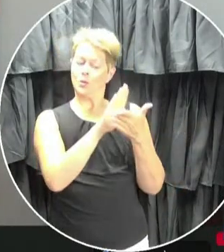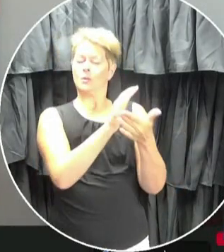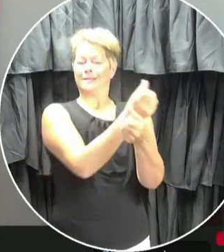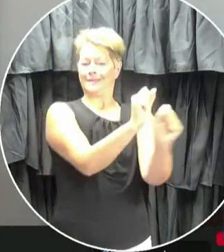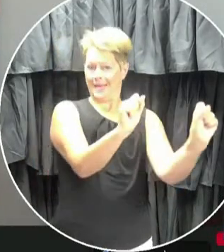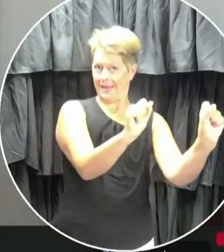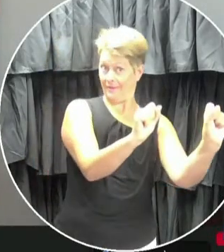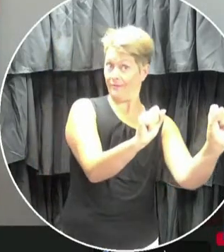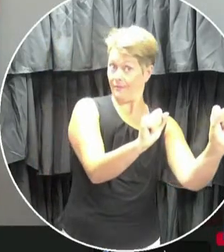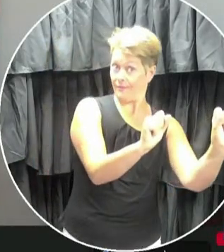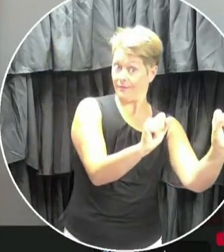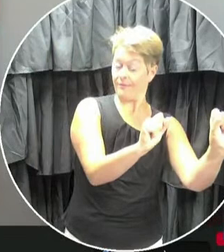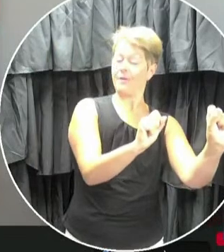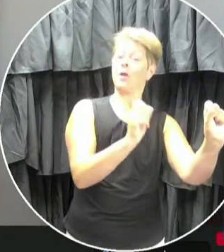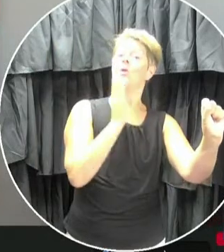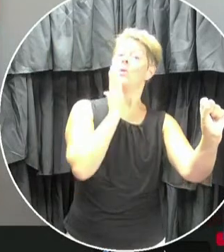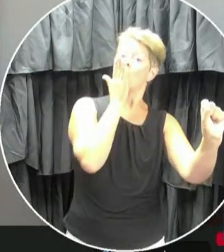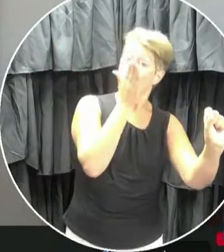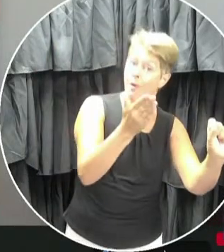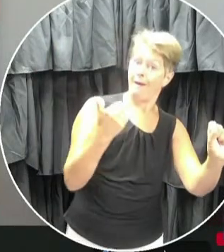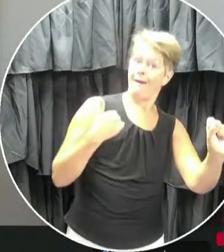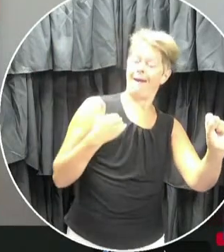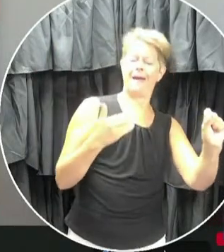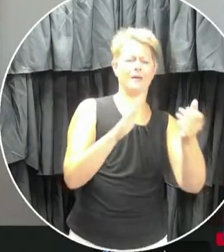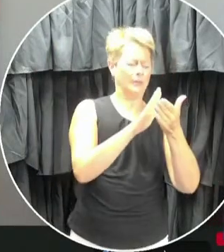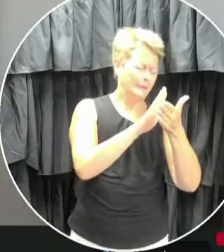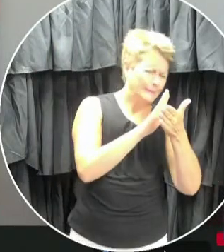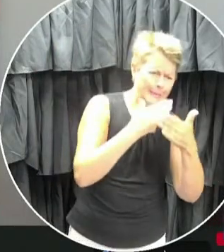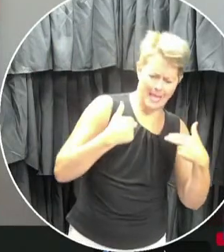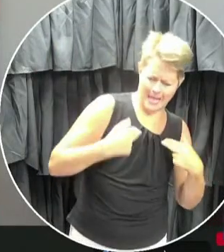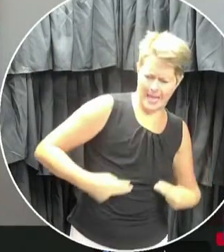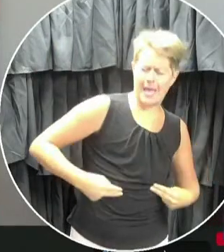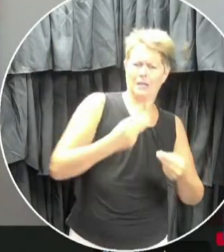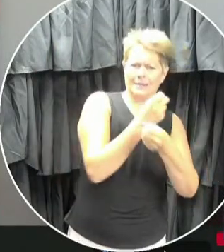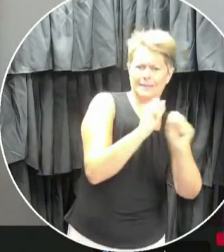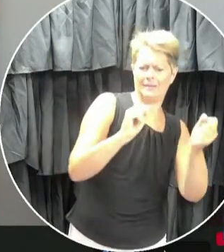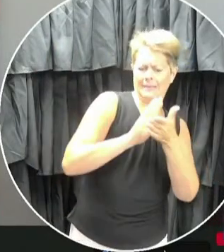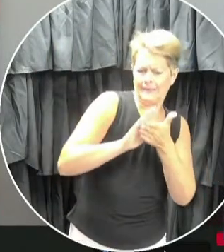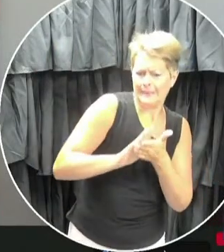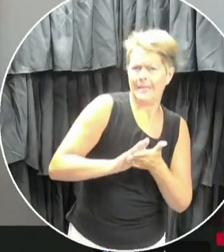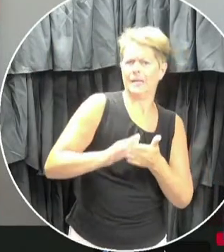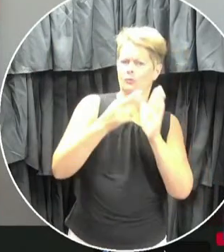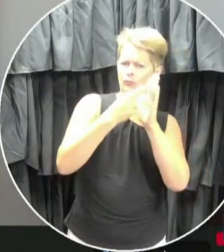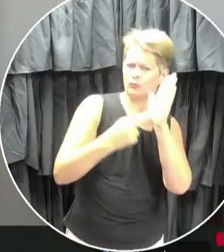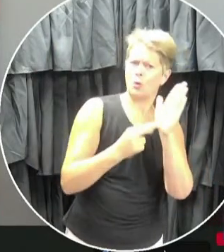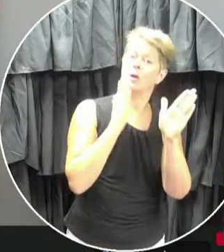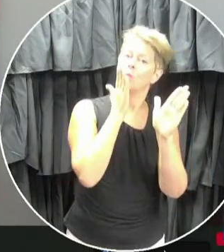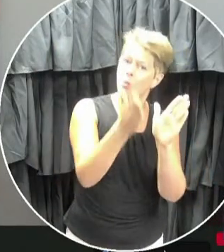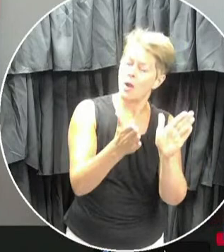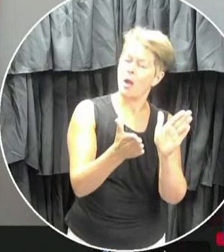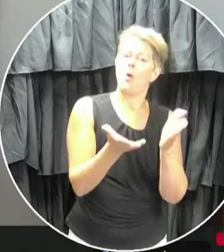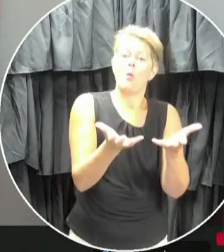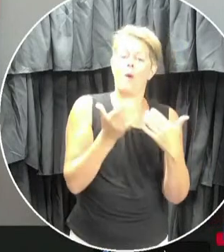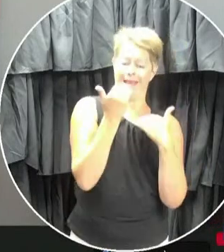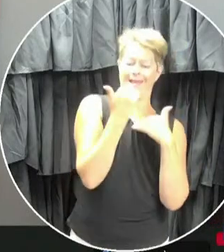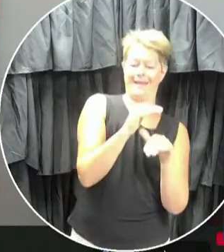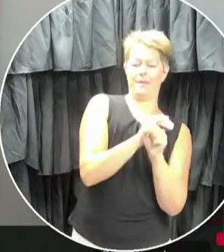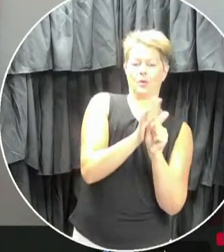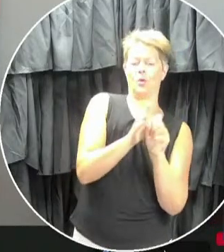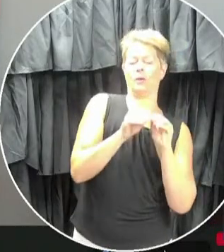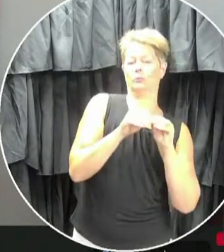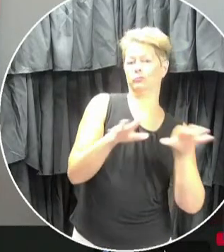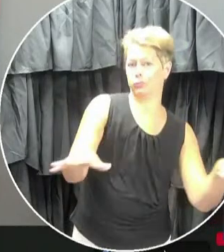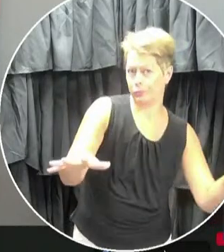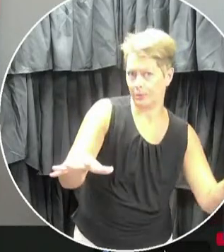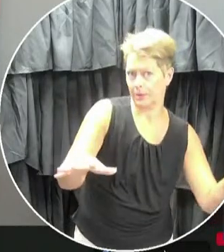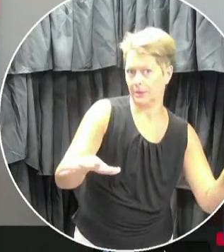enhanced health and safety and cleaning protocols to mitigate any risk of COVID spread. Should it emerge?